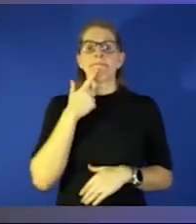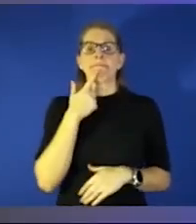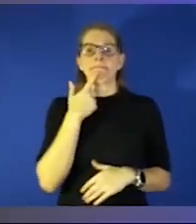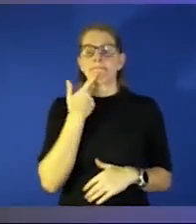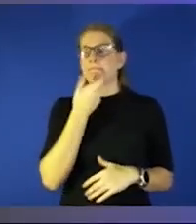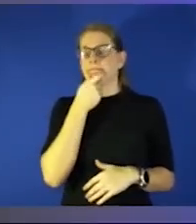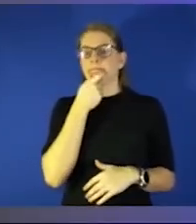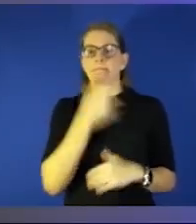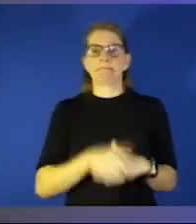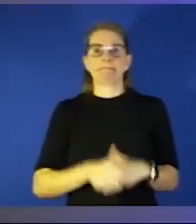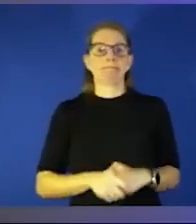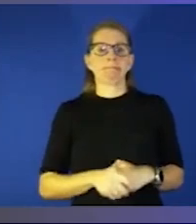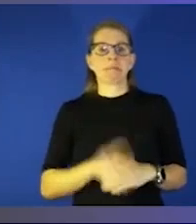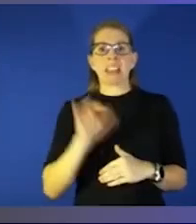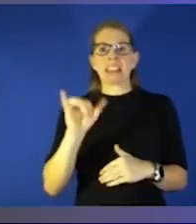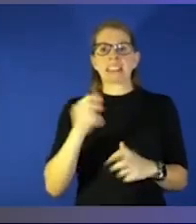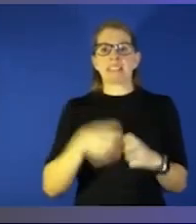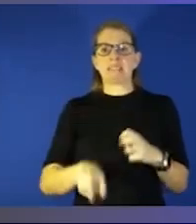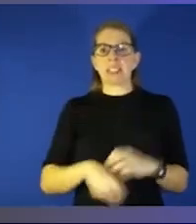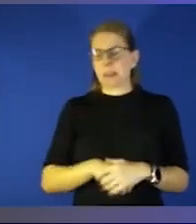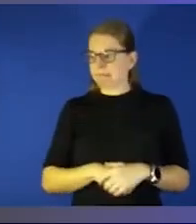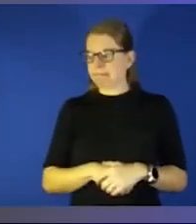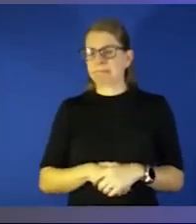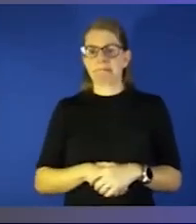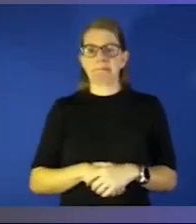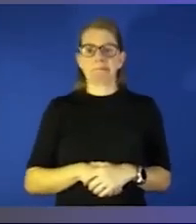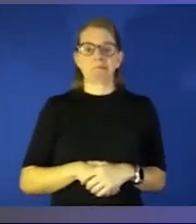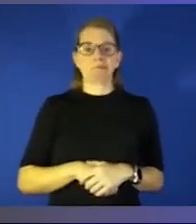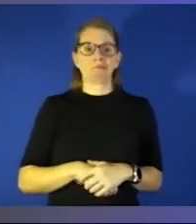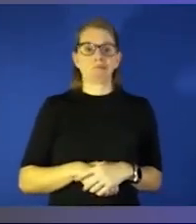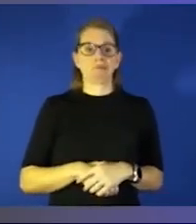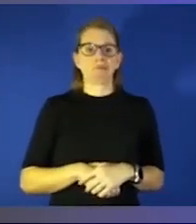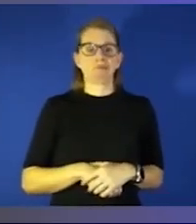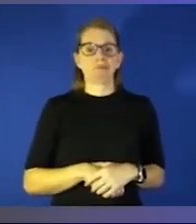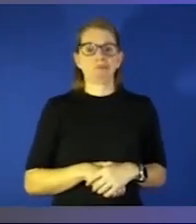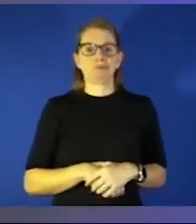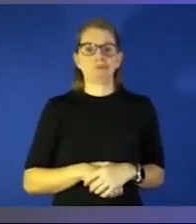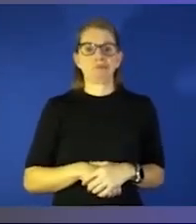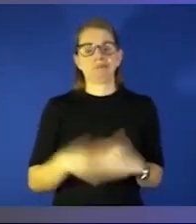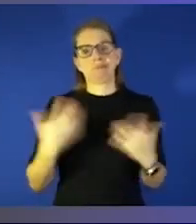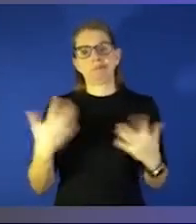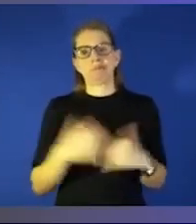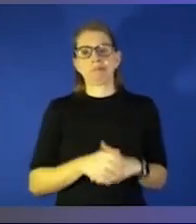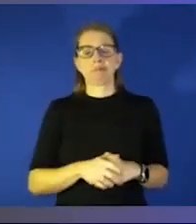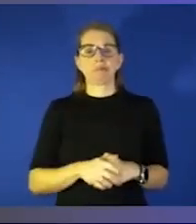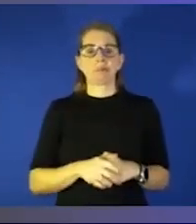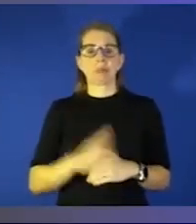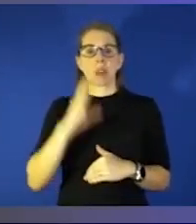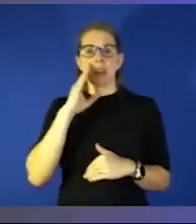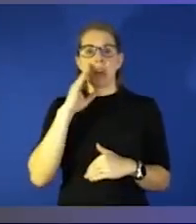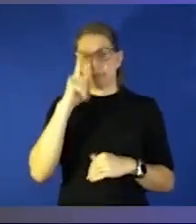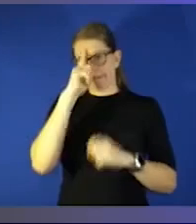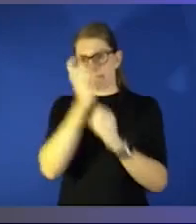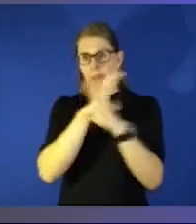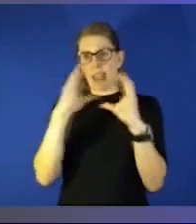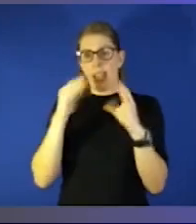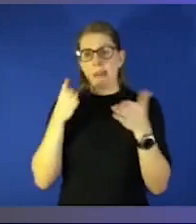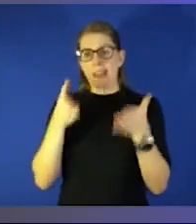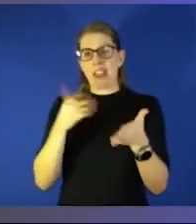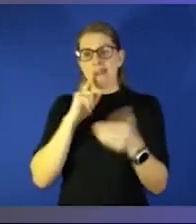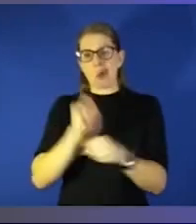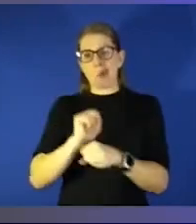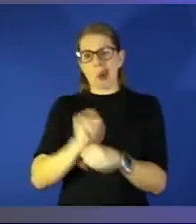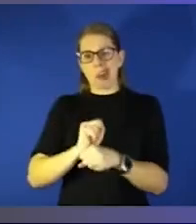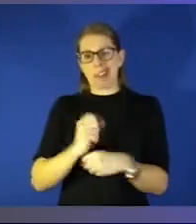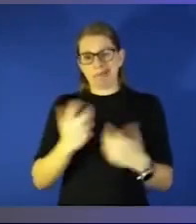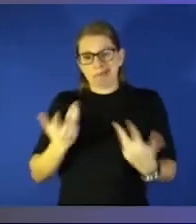um that's tough uh you know in my mind i'm just there to do a job um